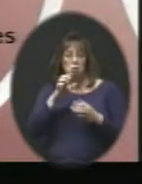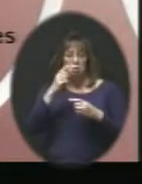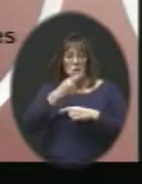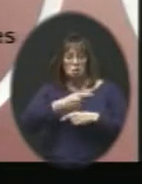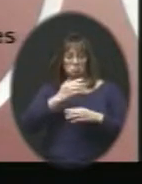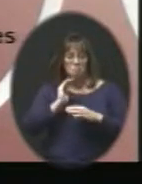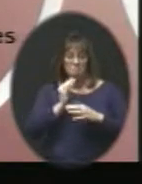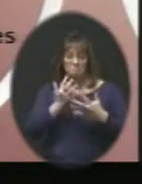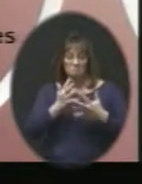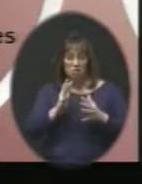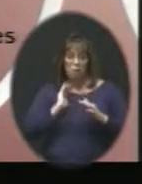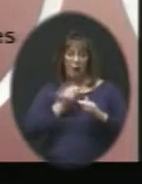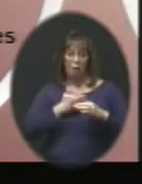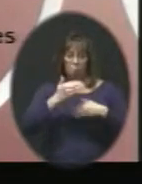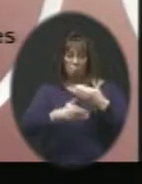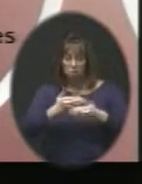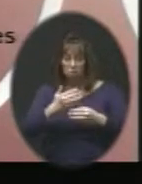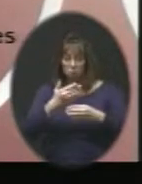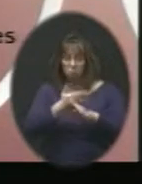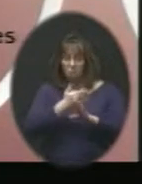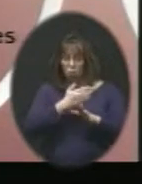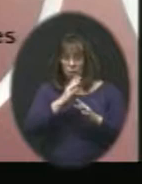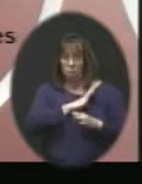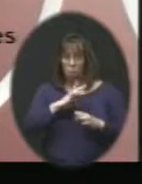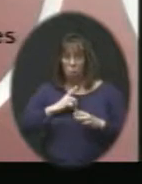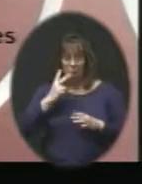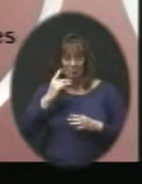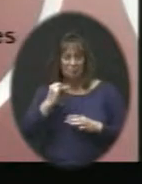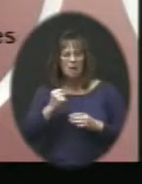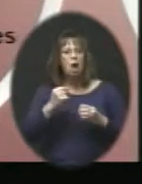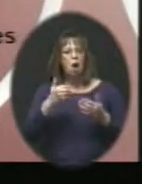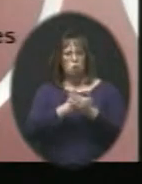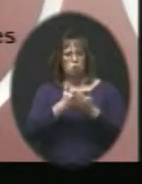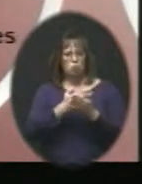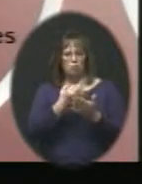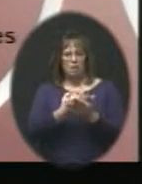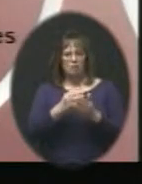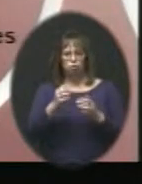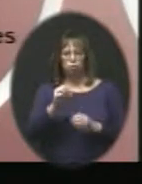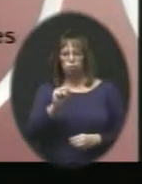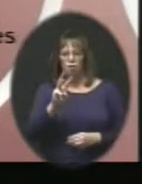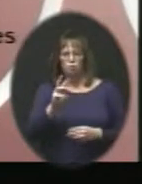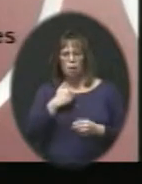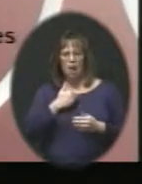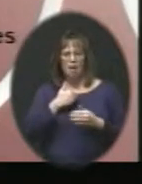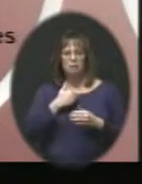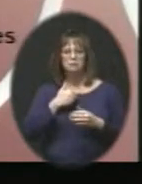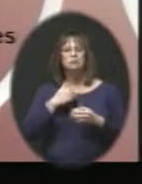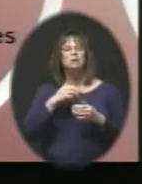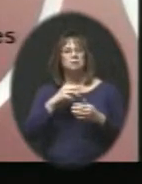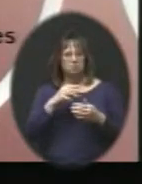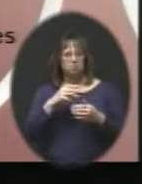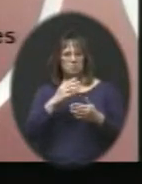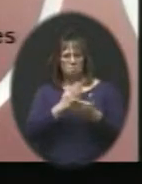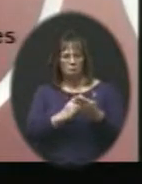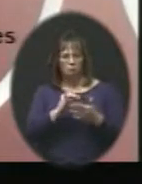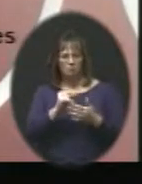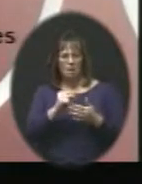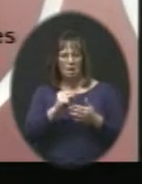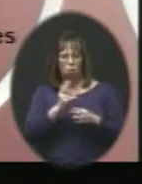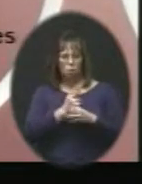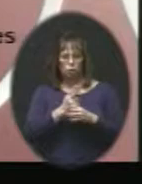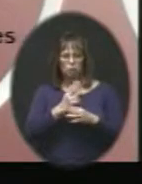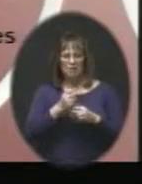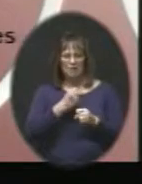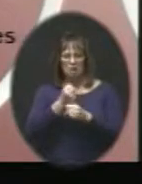process before they come to you. So luckily, our new financial software actually has a contract management module. And we're spending the year